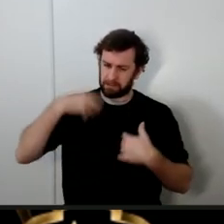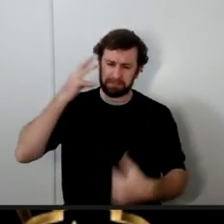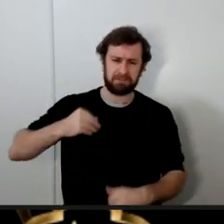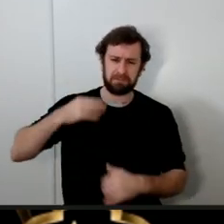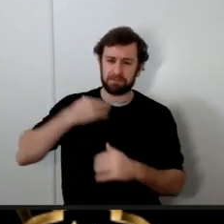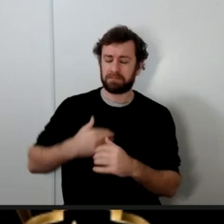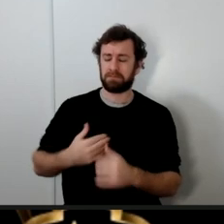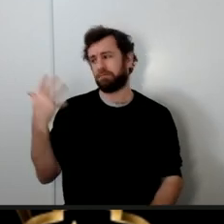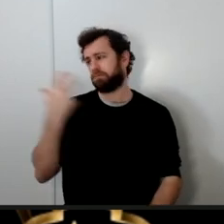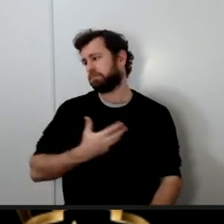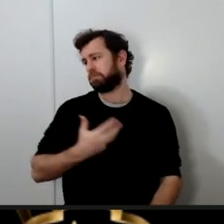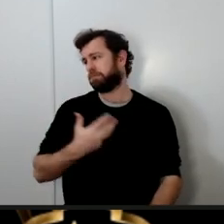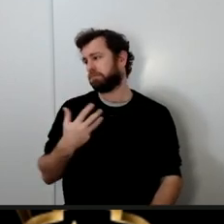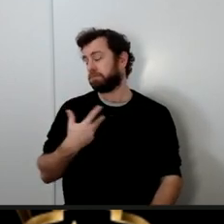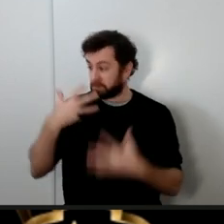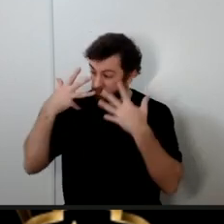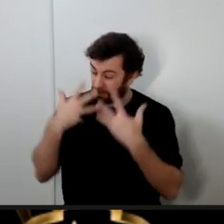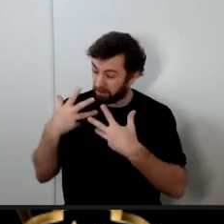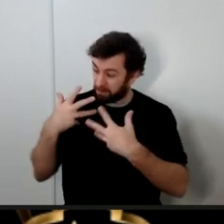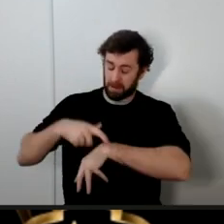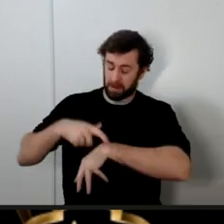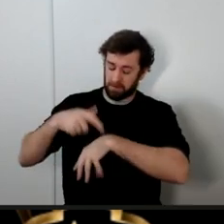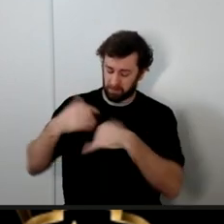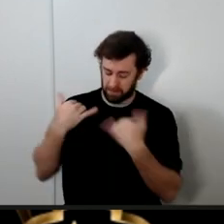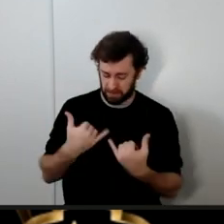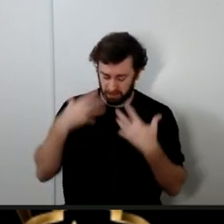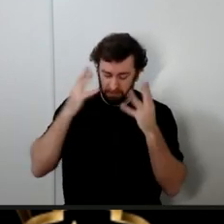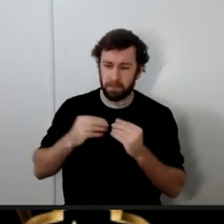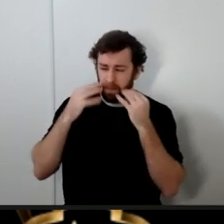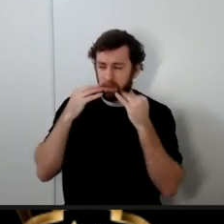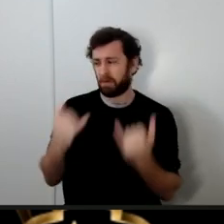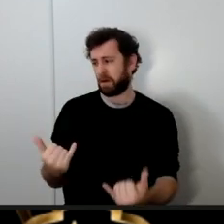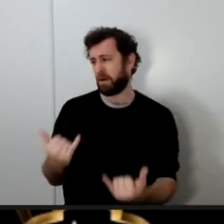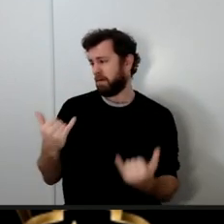what a sorrowful moment I have to experience now